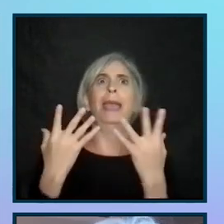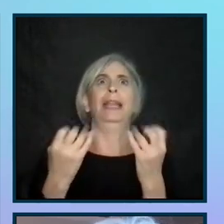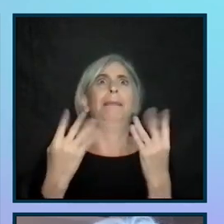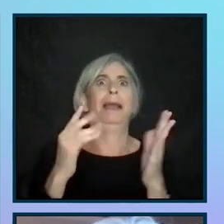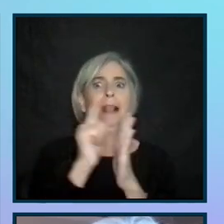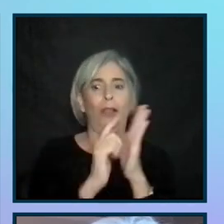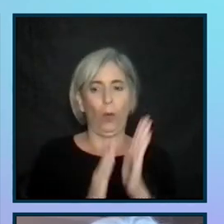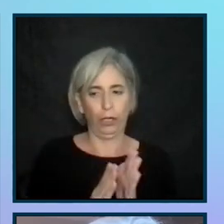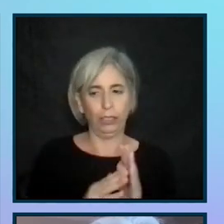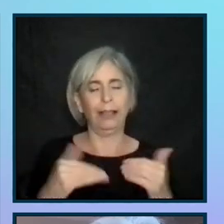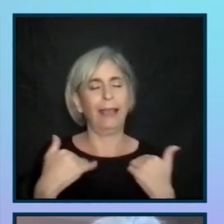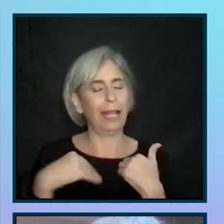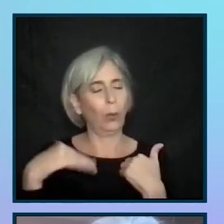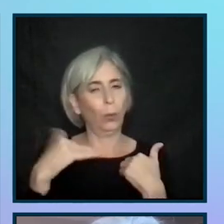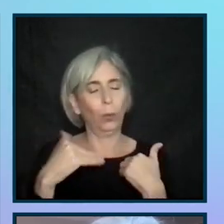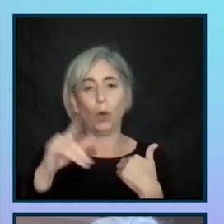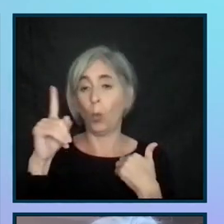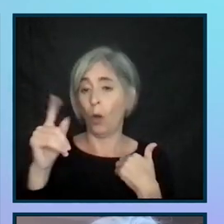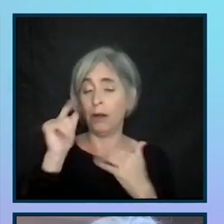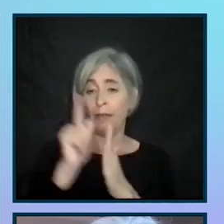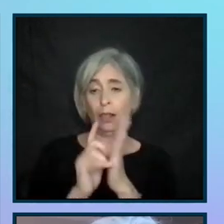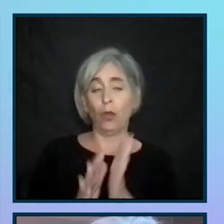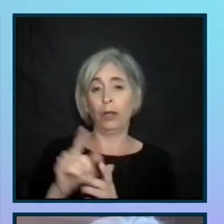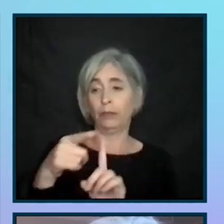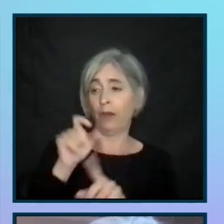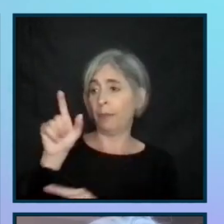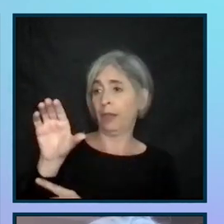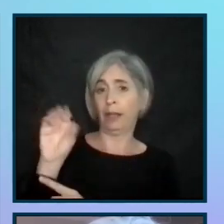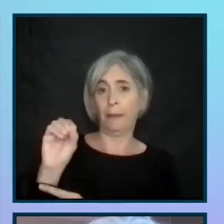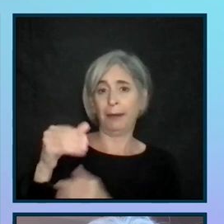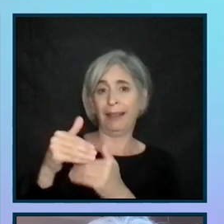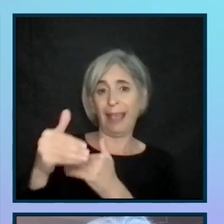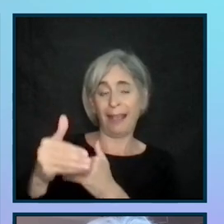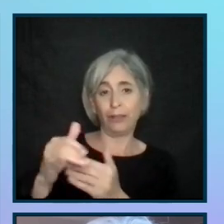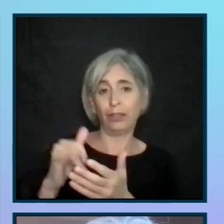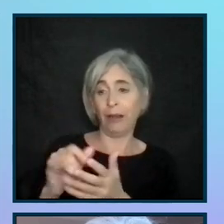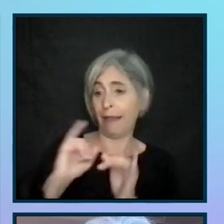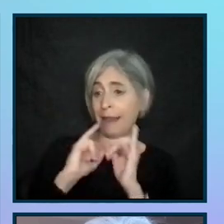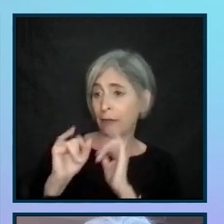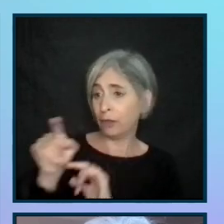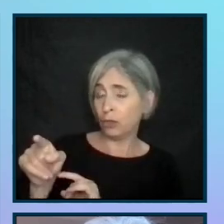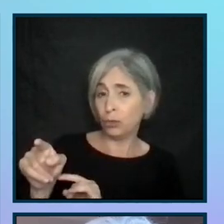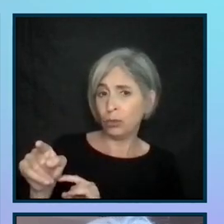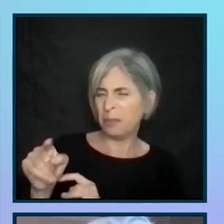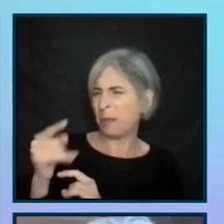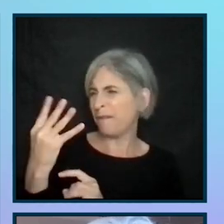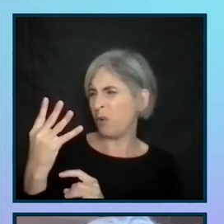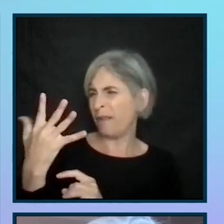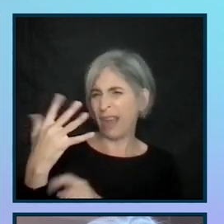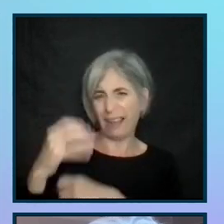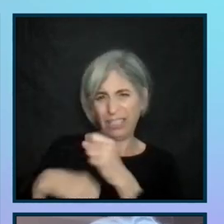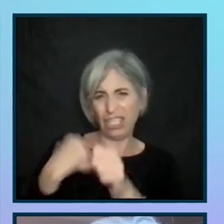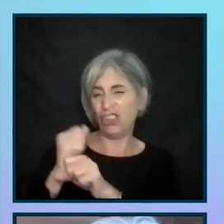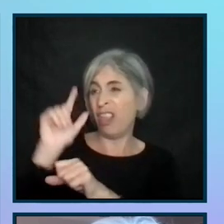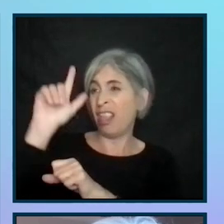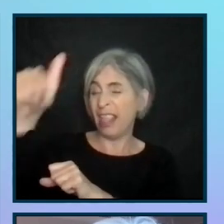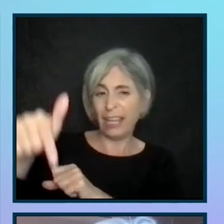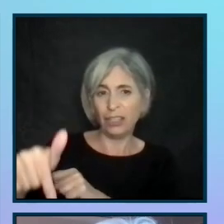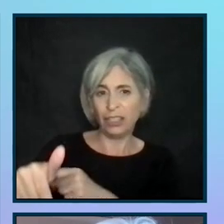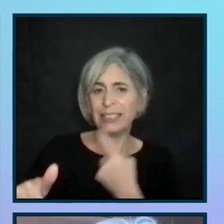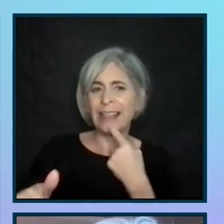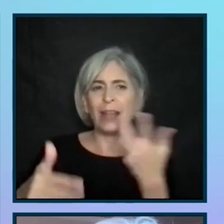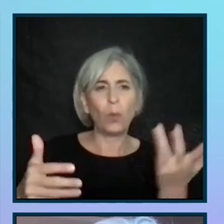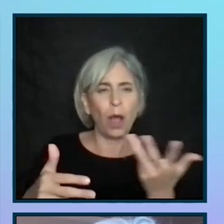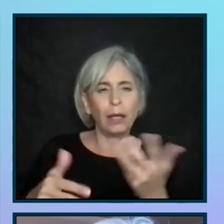one of the lawyers for the company afterwards, four or five years afterwards. And she said this,